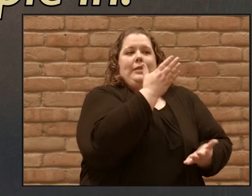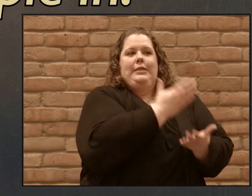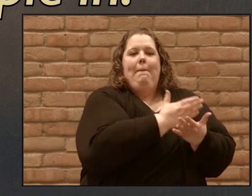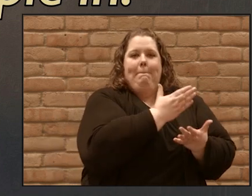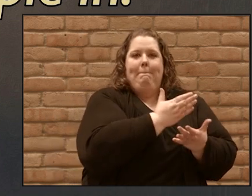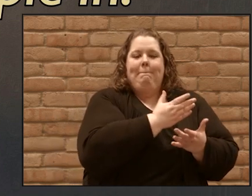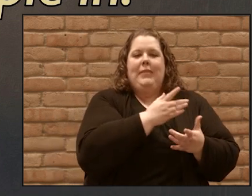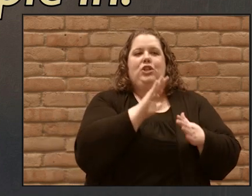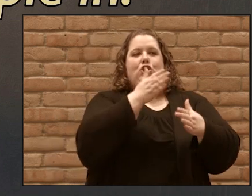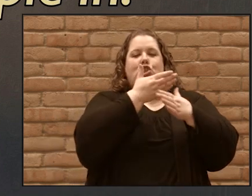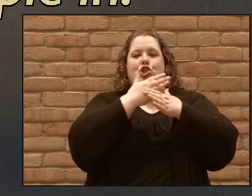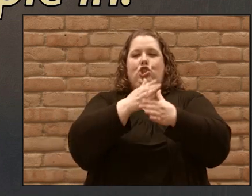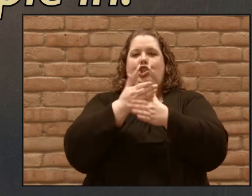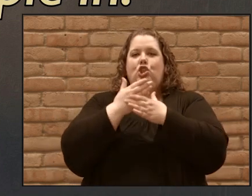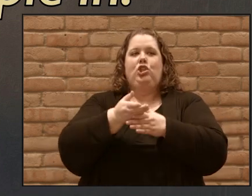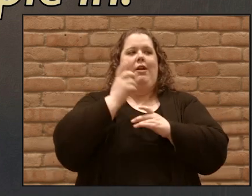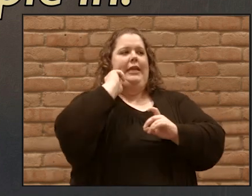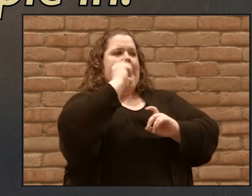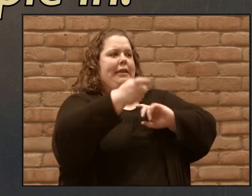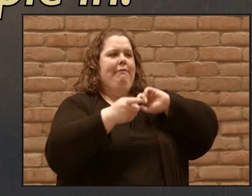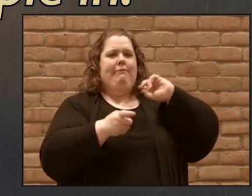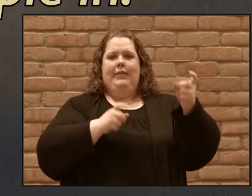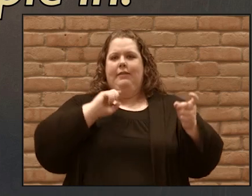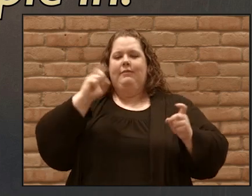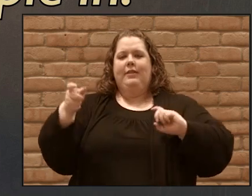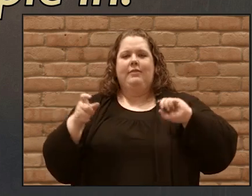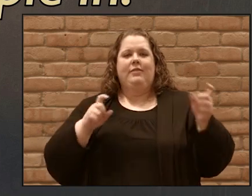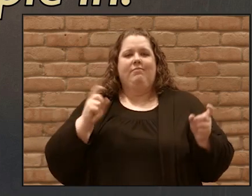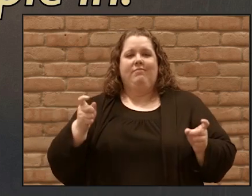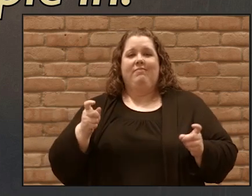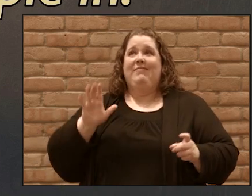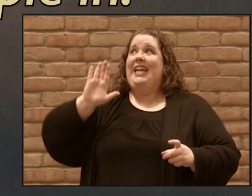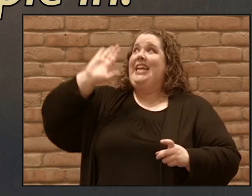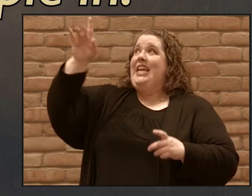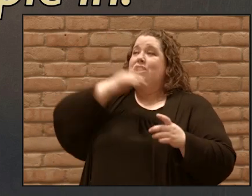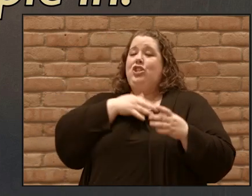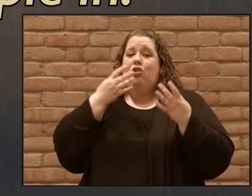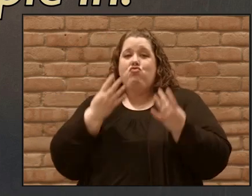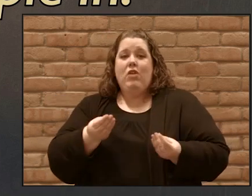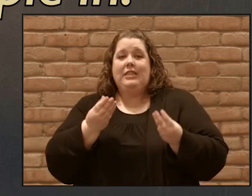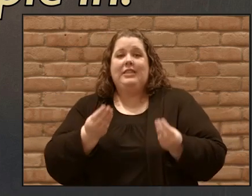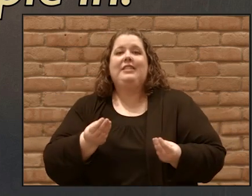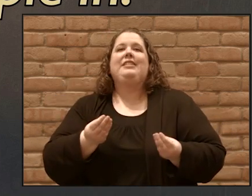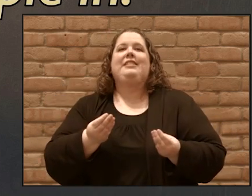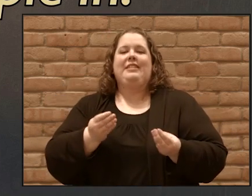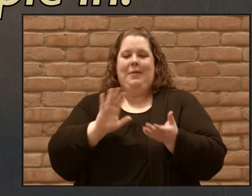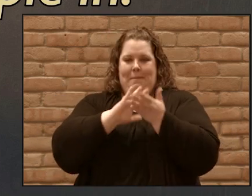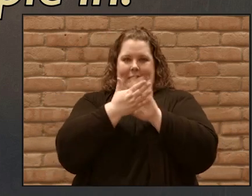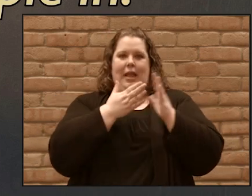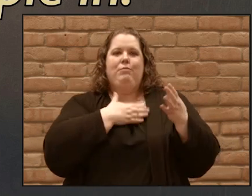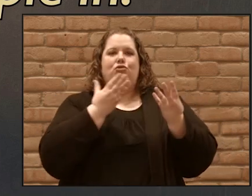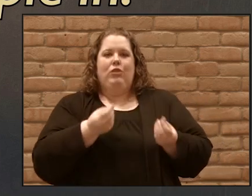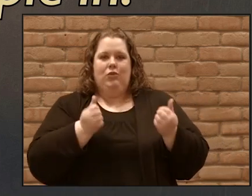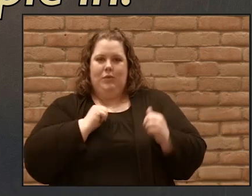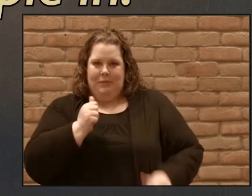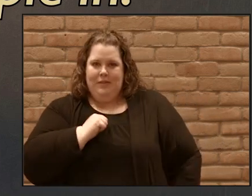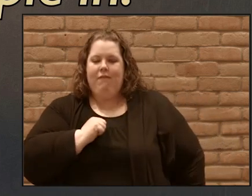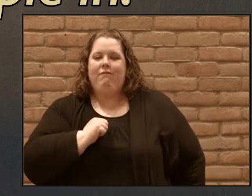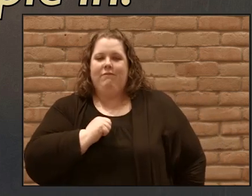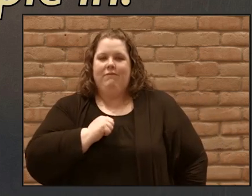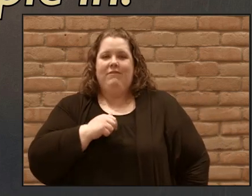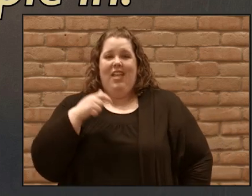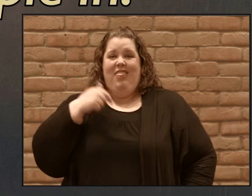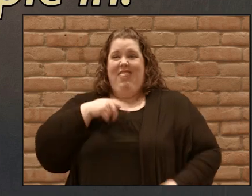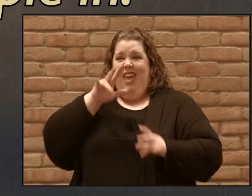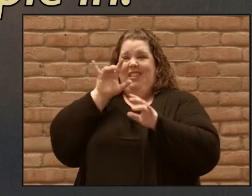celebrating God's generosity by being generous and that attractiveness is one of the